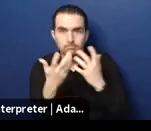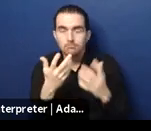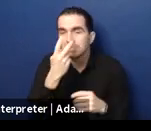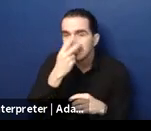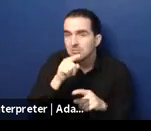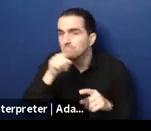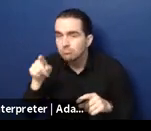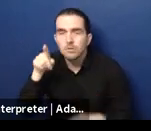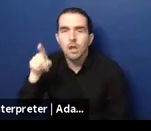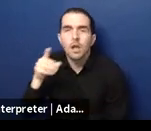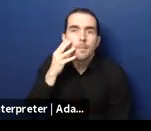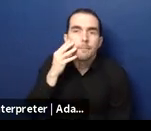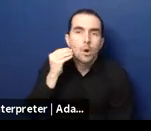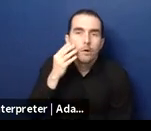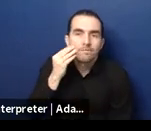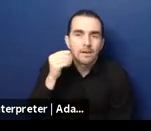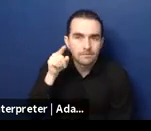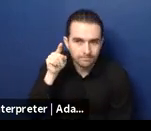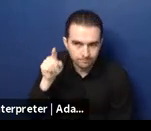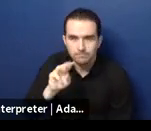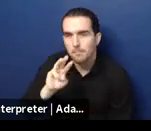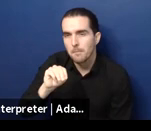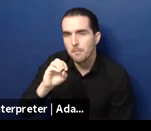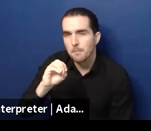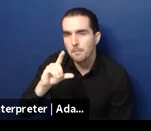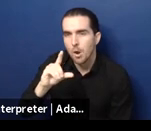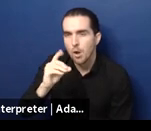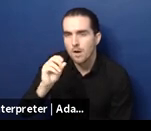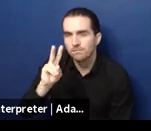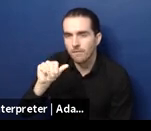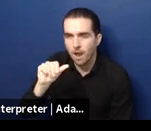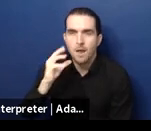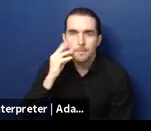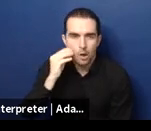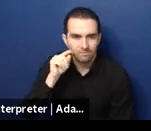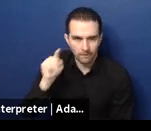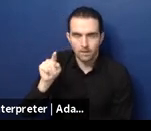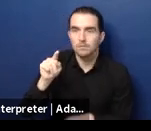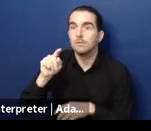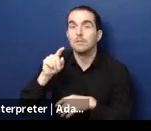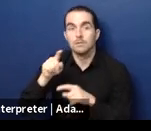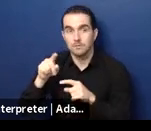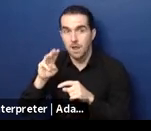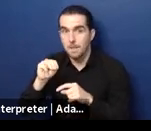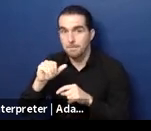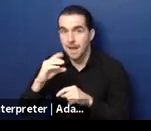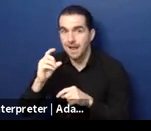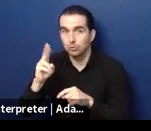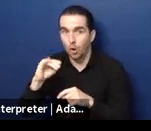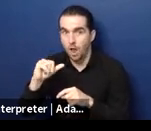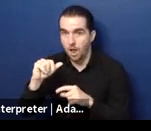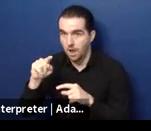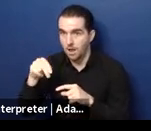UNICEF is doing a multi-country evaluation, starting in 2022, of at least seven countries across the region,